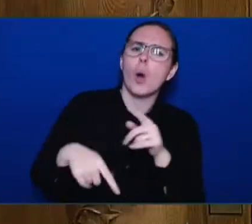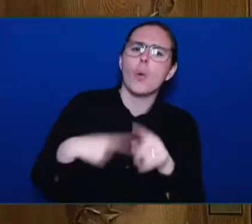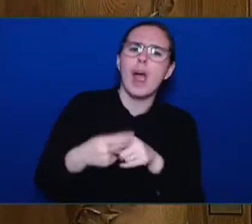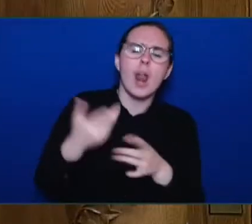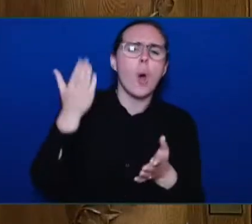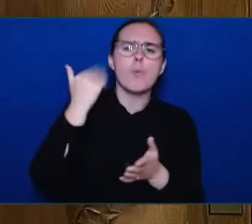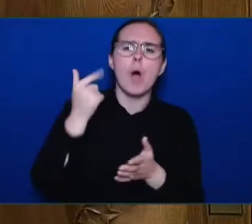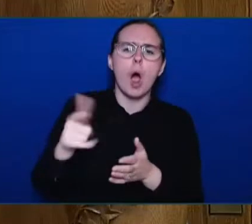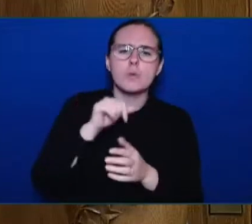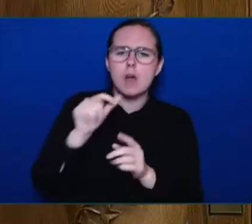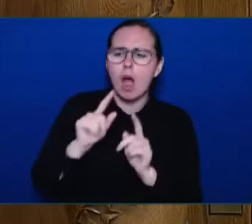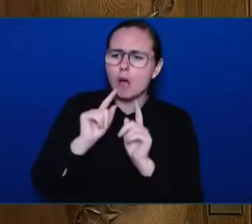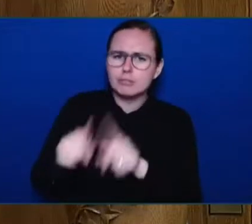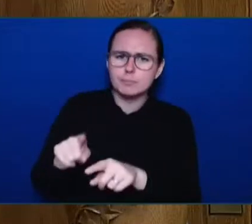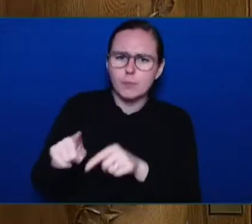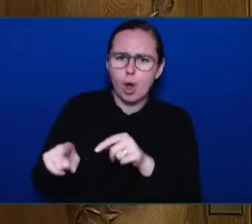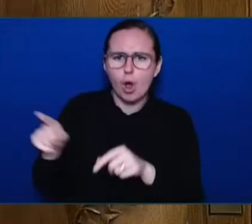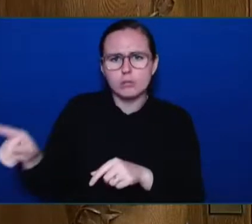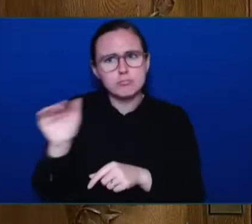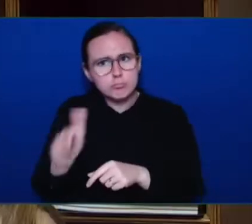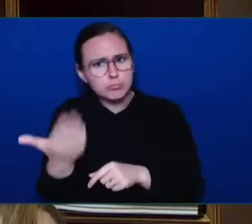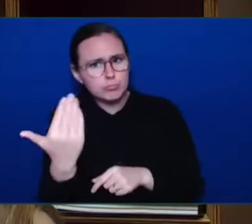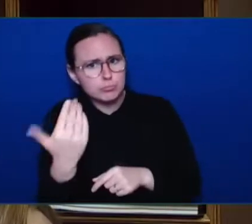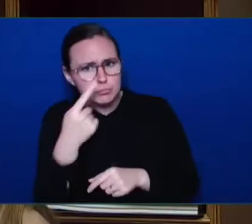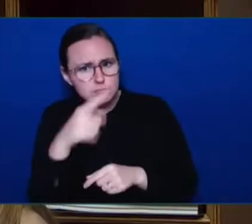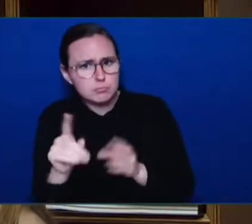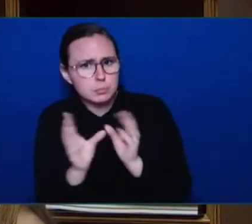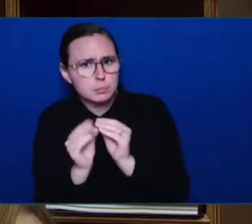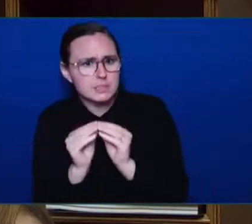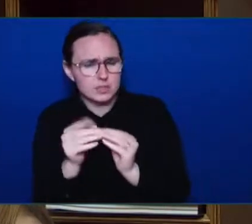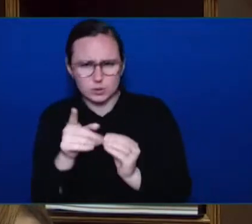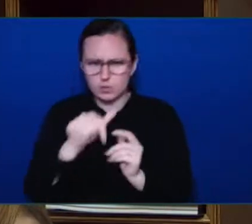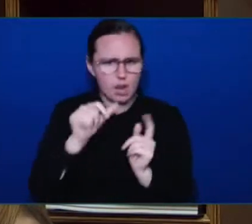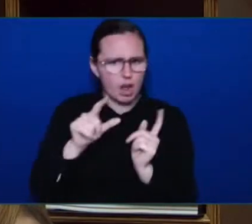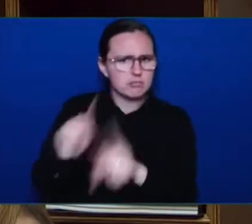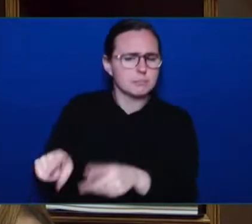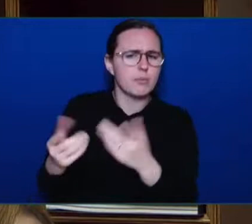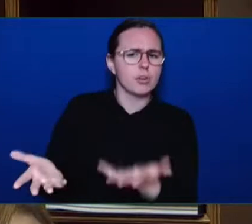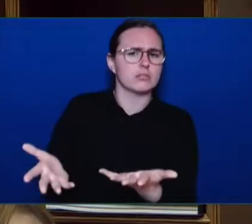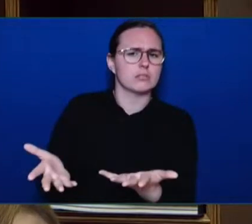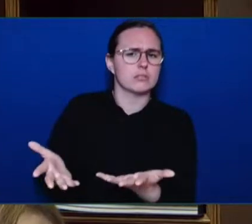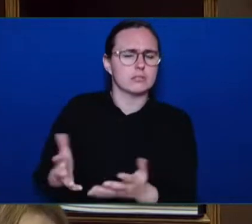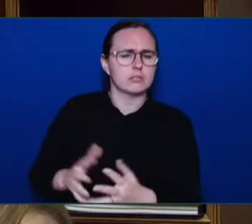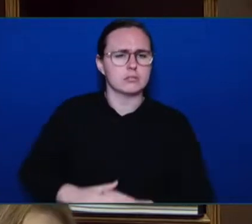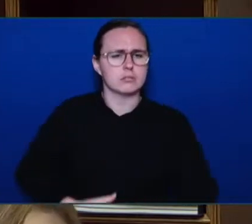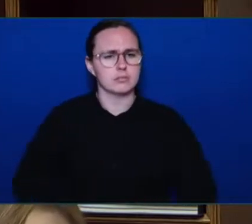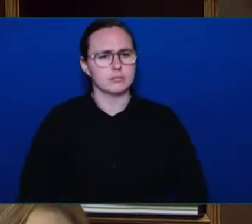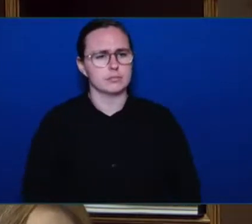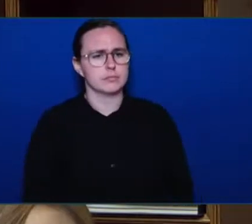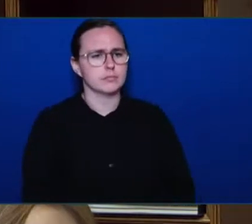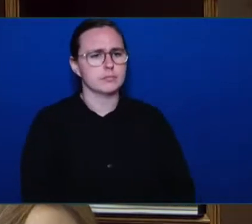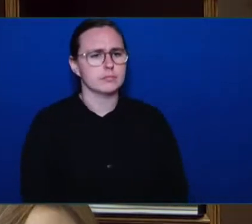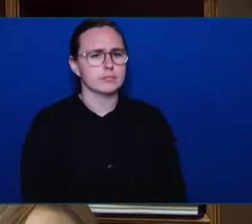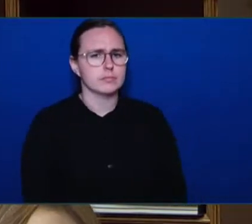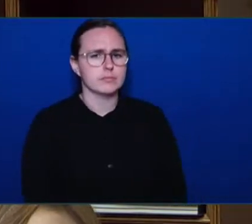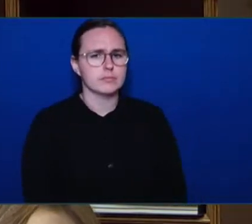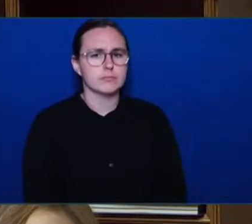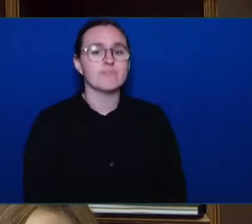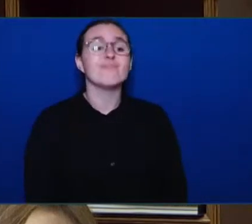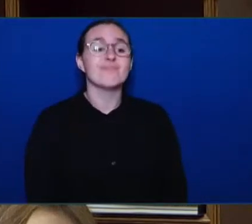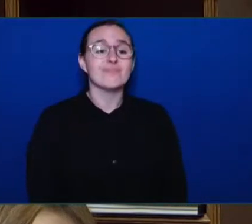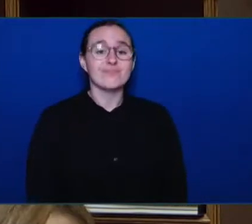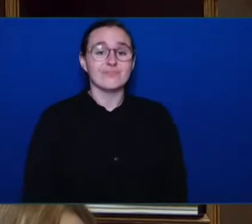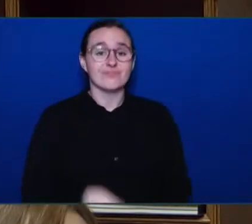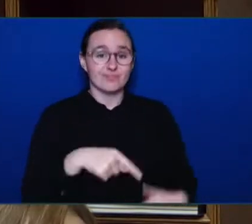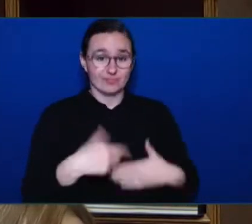Minister. Minister. Thank you, Speaker. So this journey has been a year long in the making. We were approached by the nations a